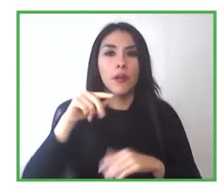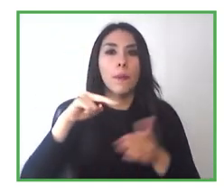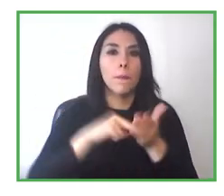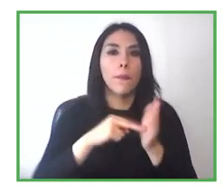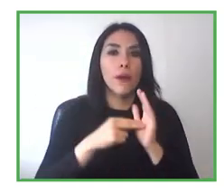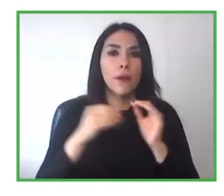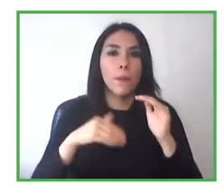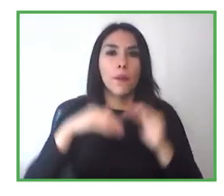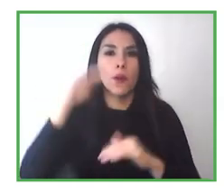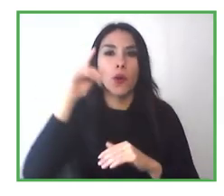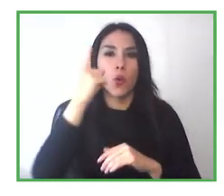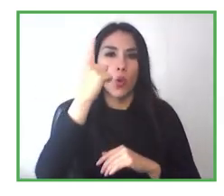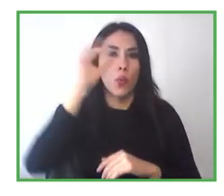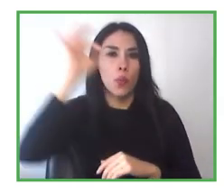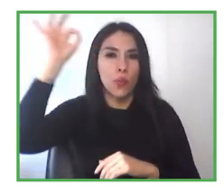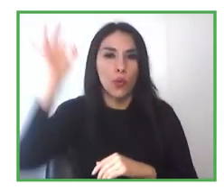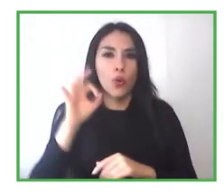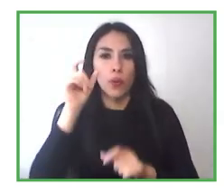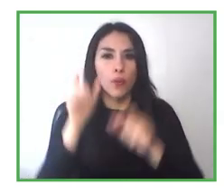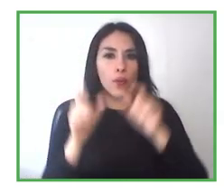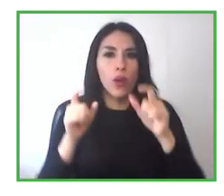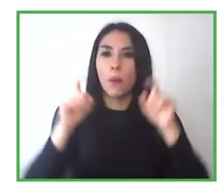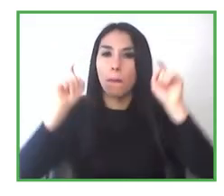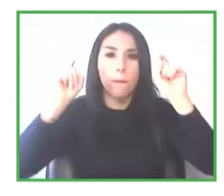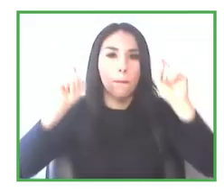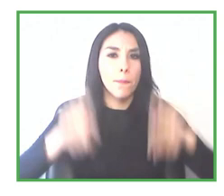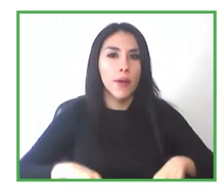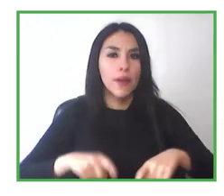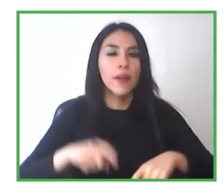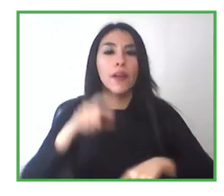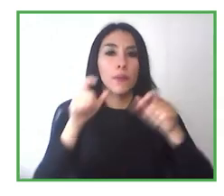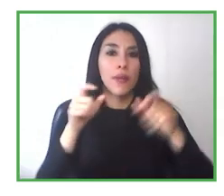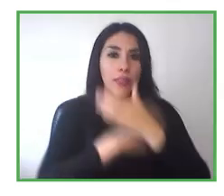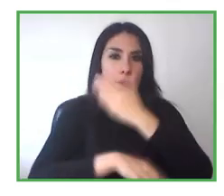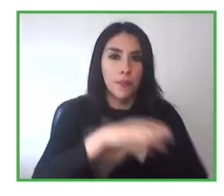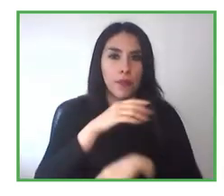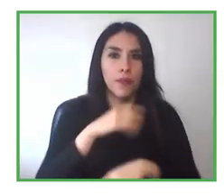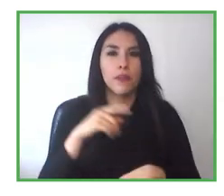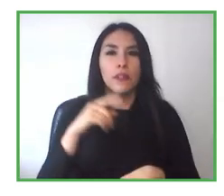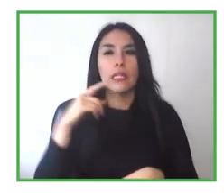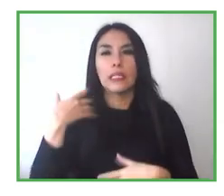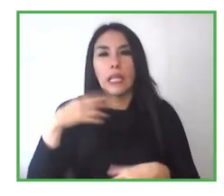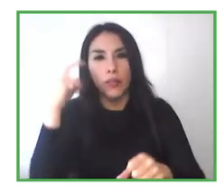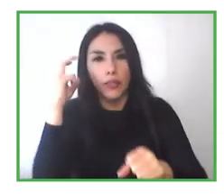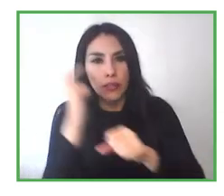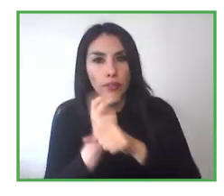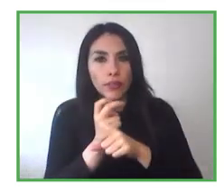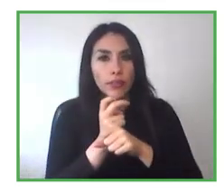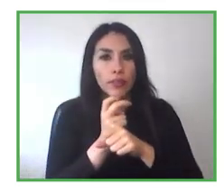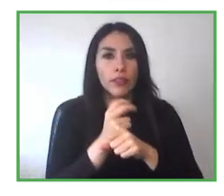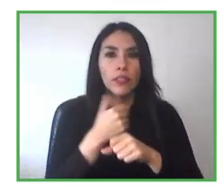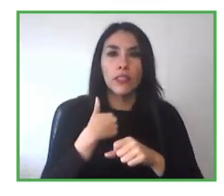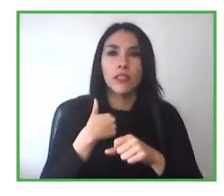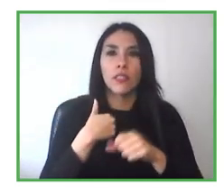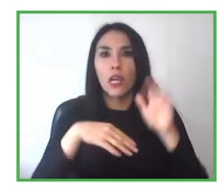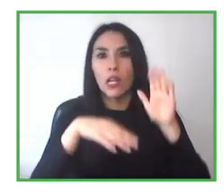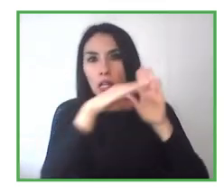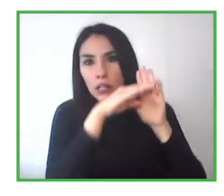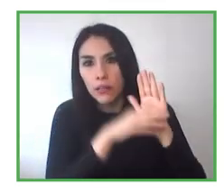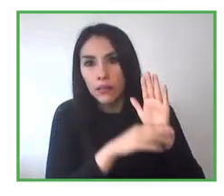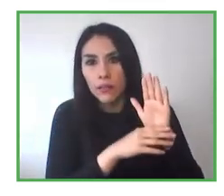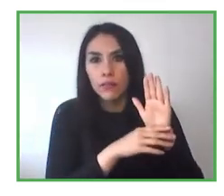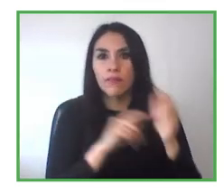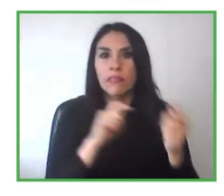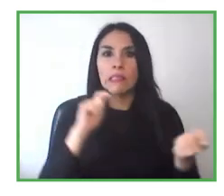So it's been very complicated to implement this law. Well, I'm sure that you as a council, you can tell us